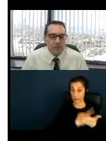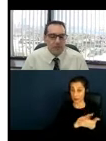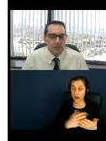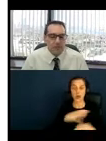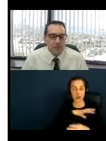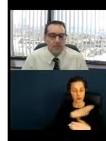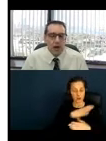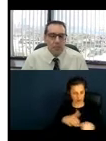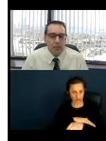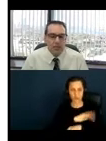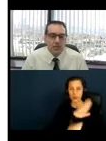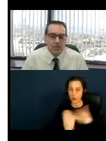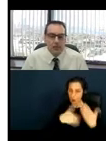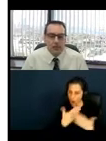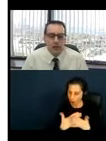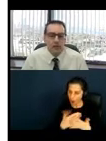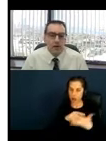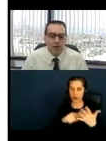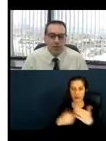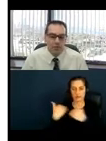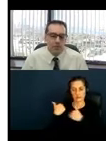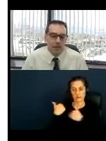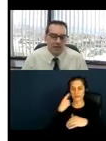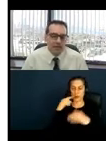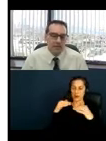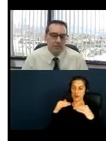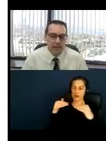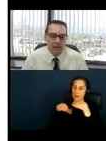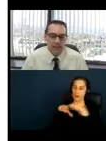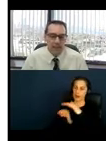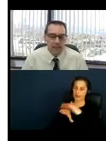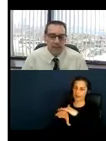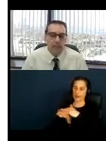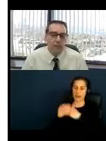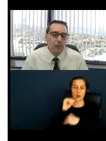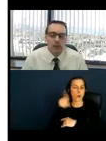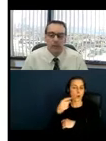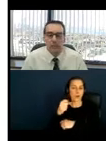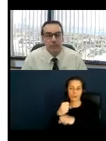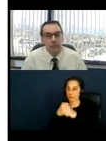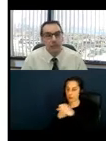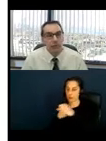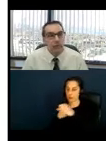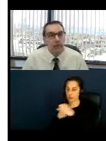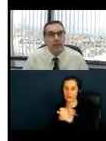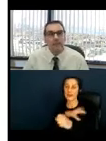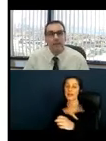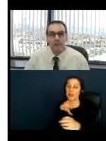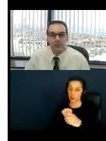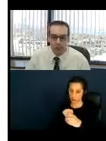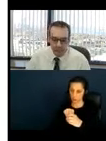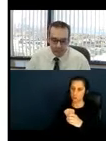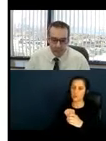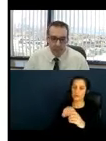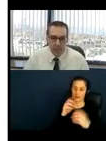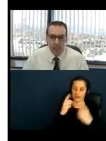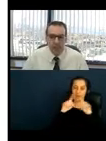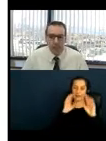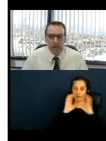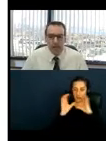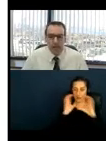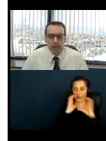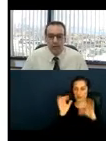participation. It sets the obligations for other non-structural aspects of the act, including but not limited to ensuring that effective communication